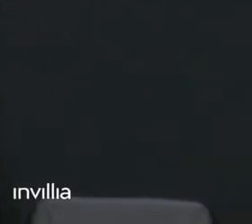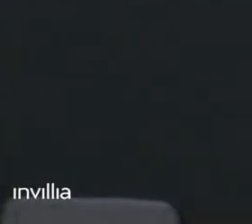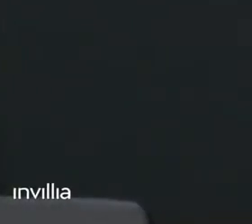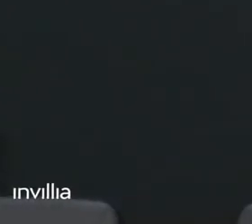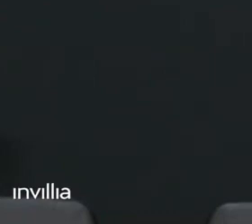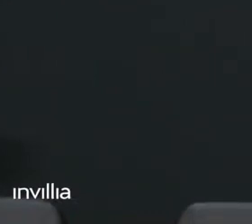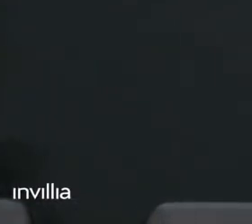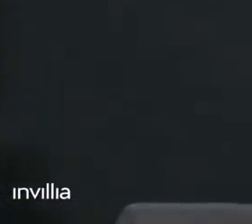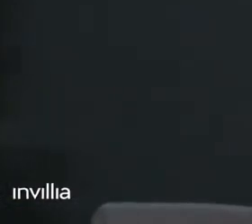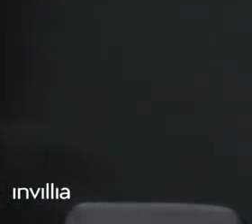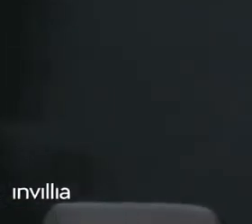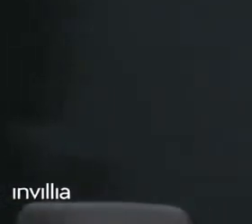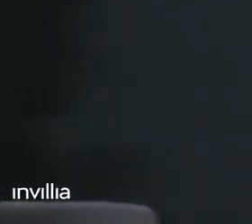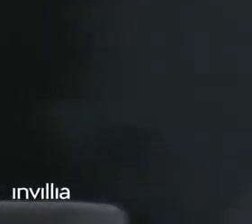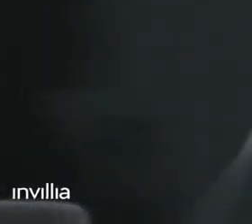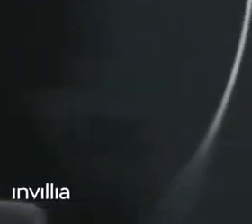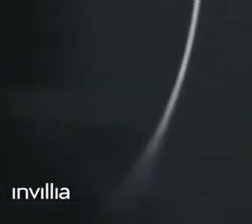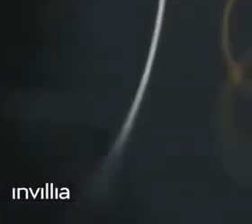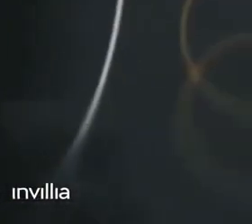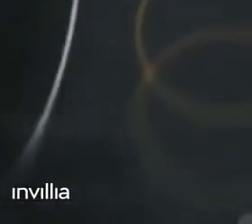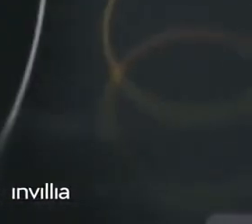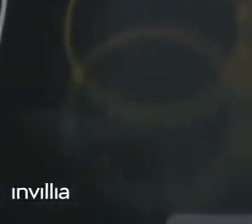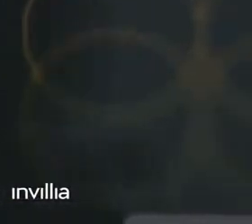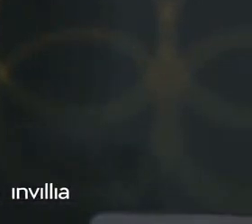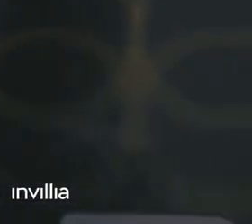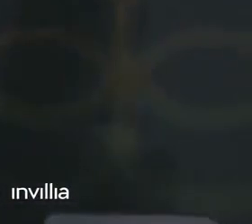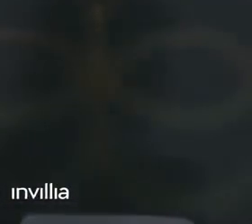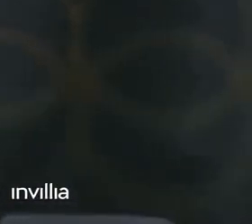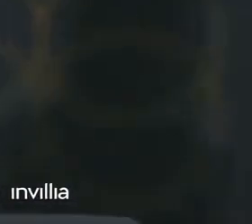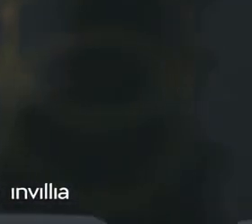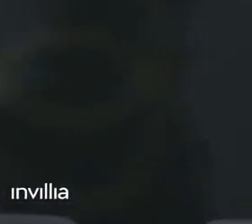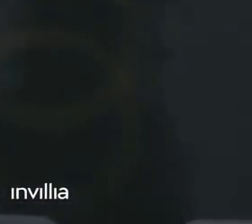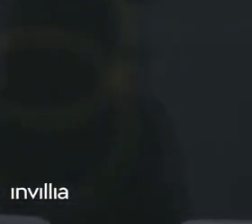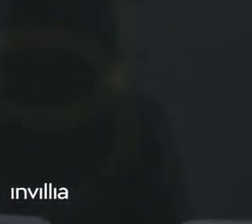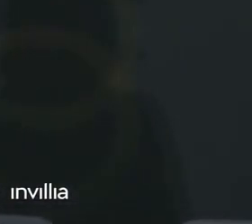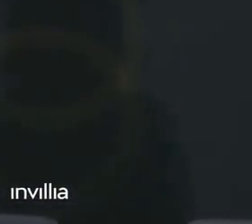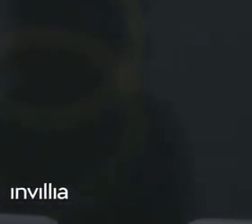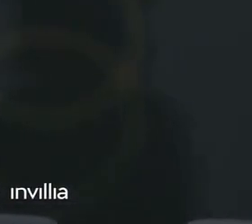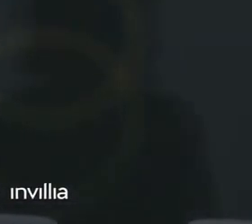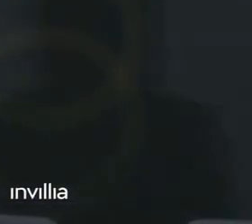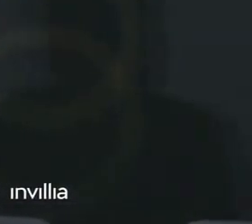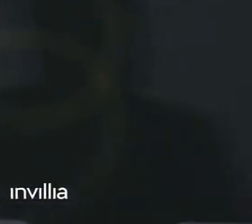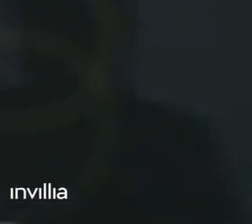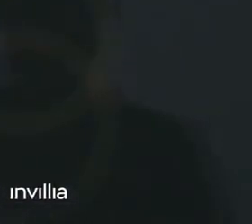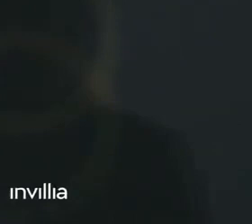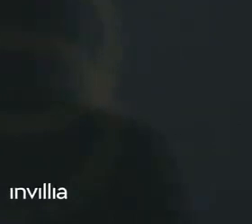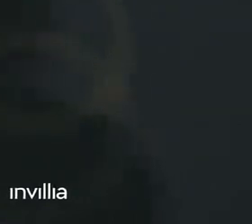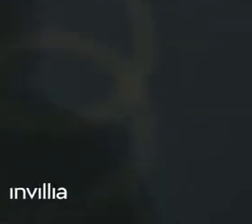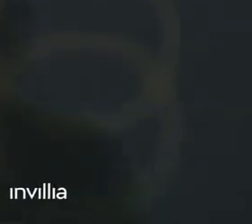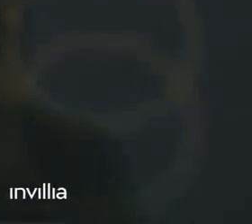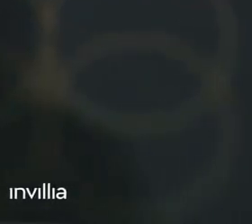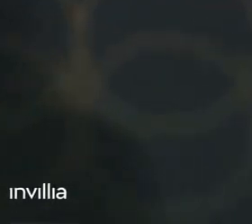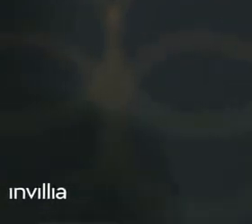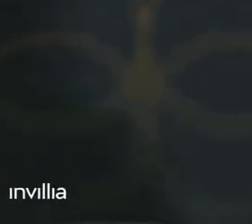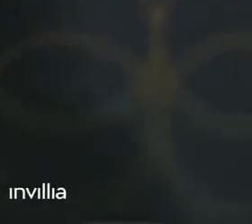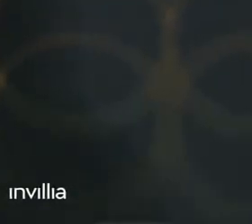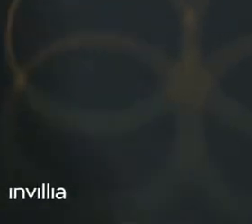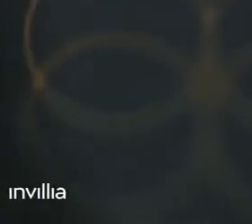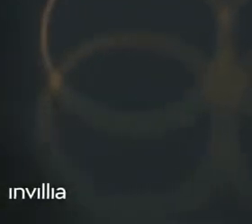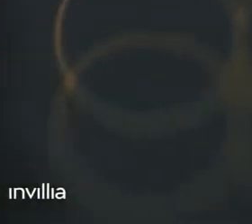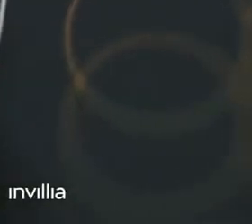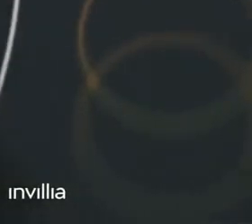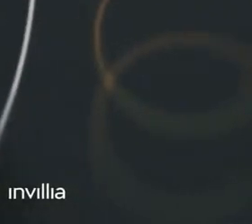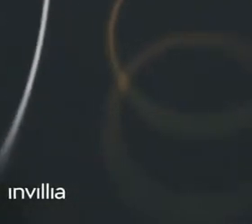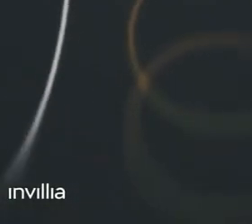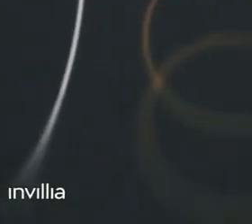My name is Kimberly Haggerty, and I am the head of all things end-to-end manufacturing and supply chain for